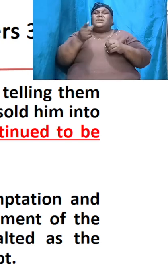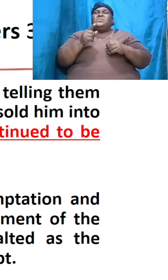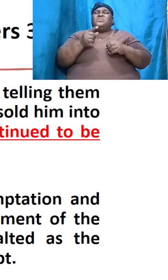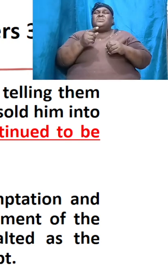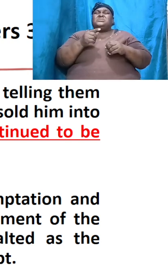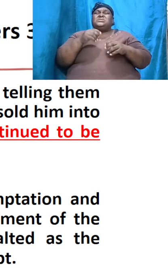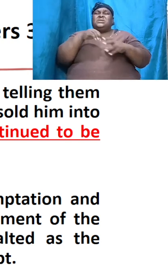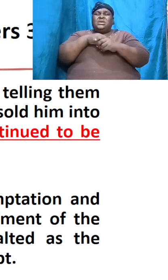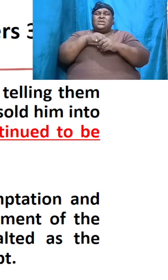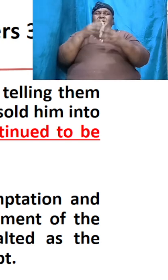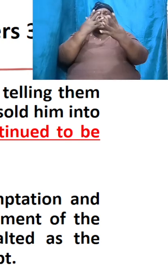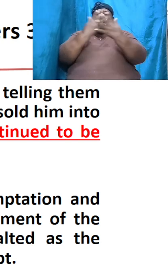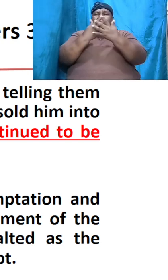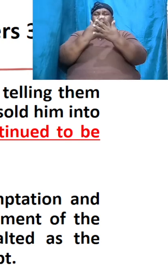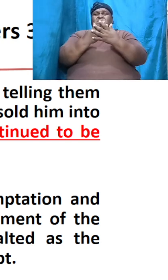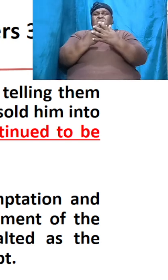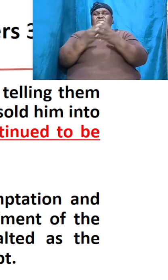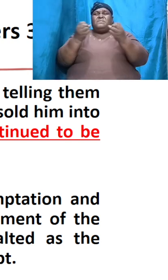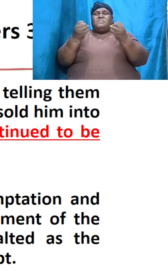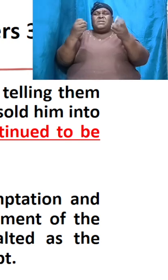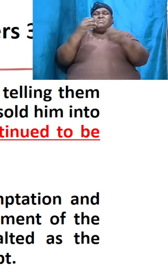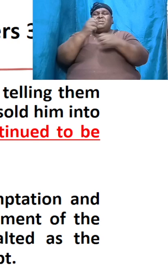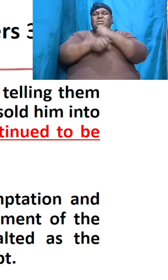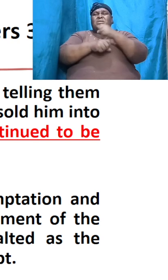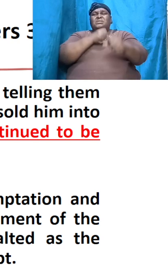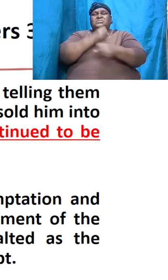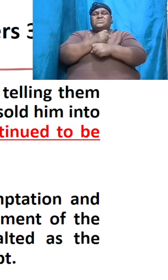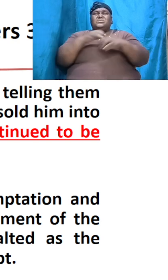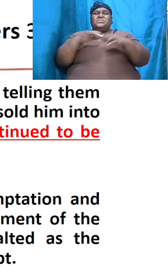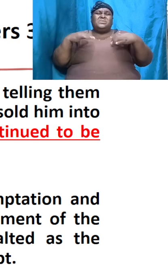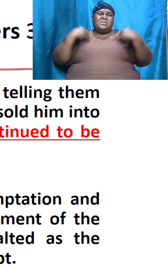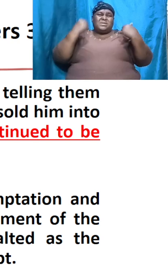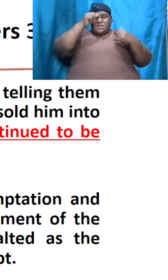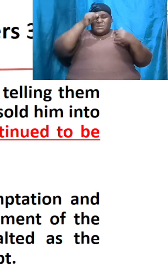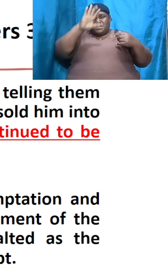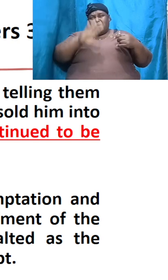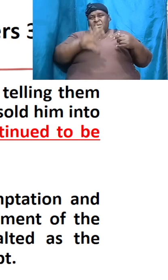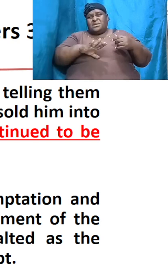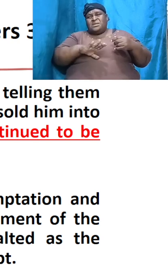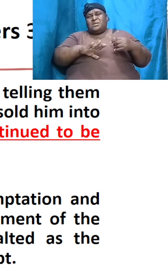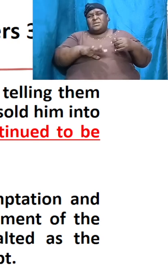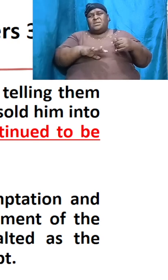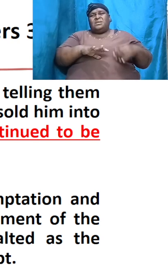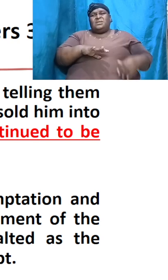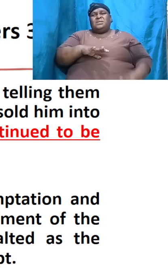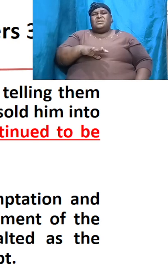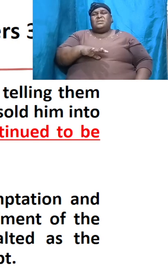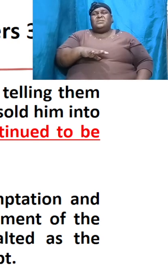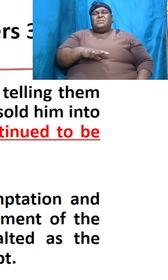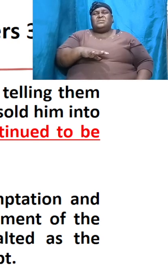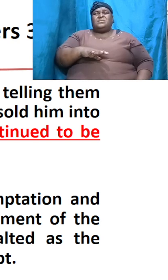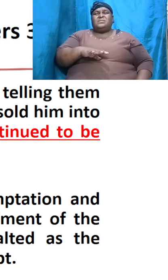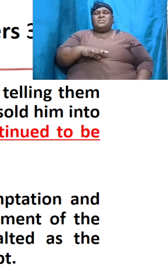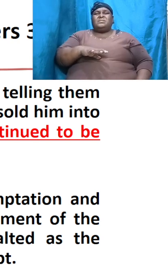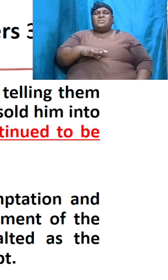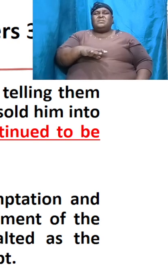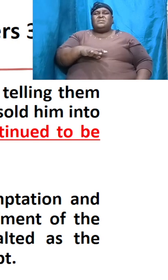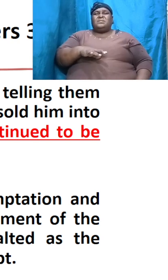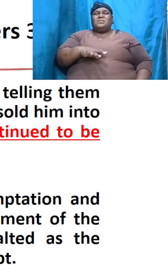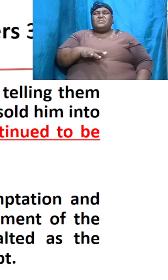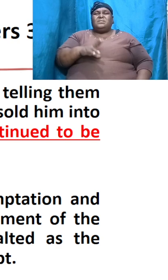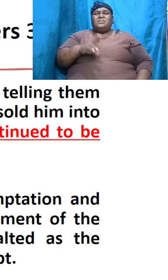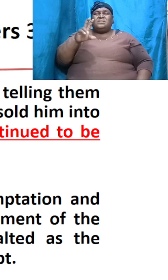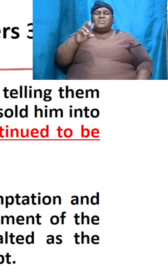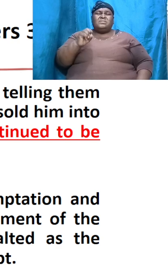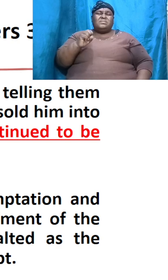of years well and when a man at that age because he was a young man from probably teens going up into twenties until he reached just